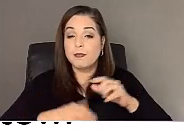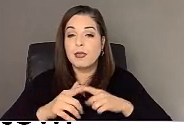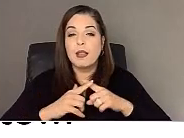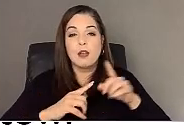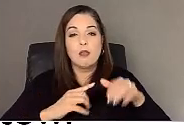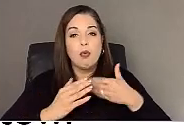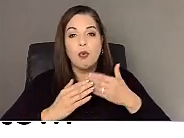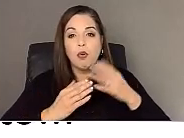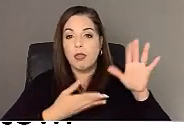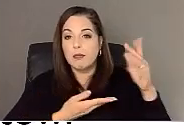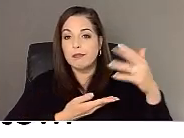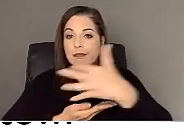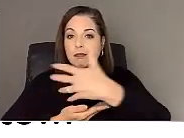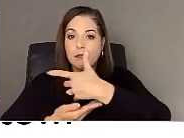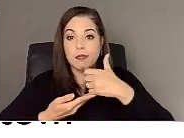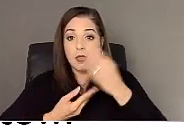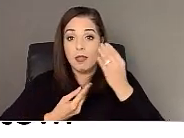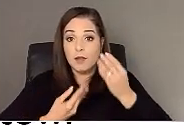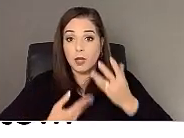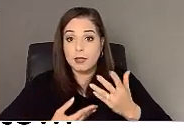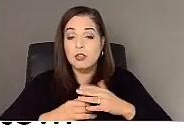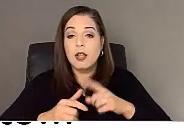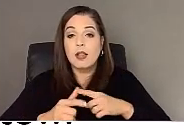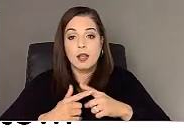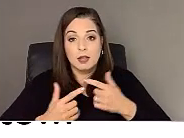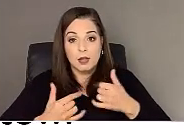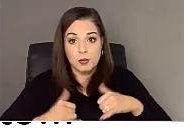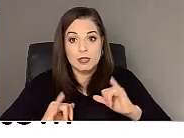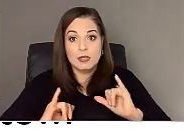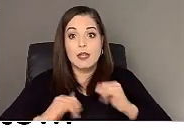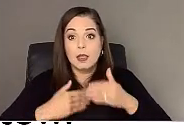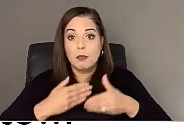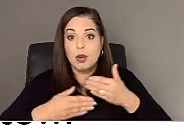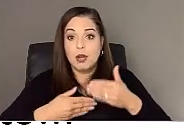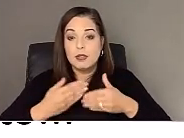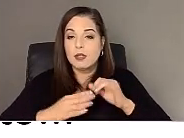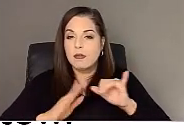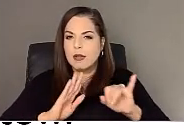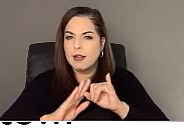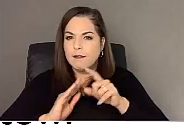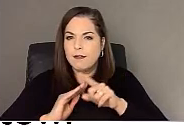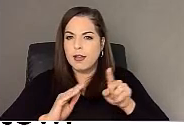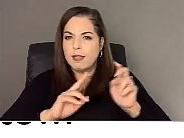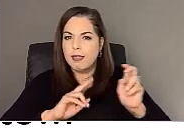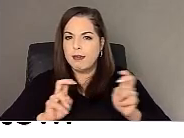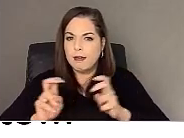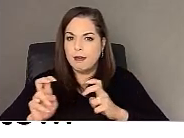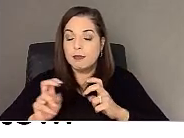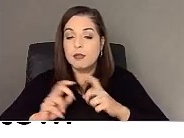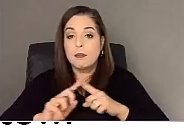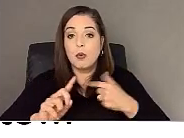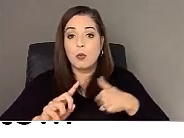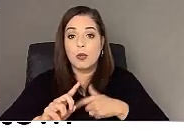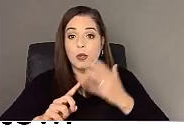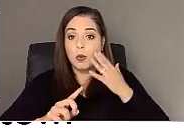information, um, and we're still in the, uh, process of identifying themes, but what we know so far is that engaging in this